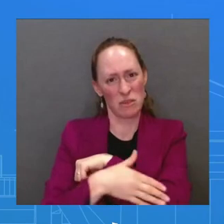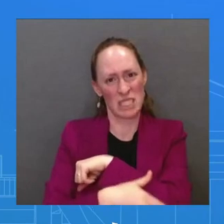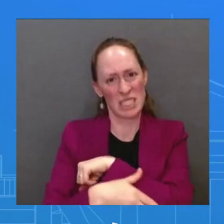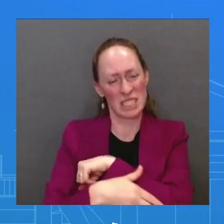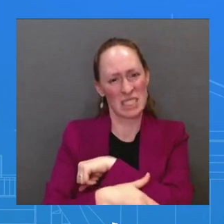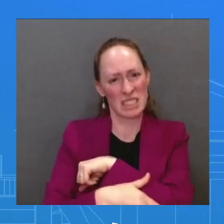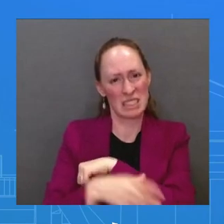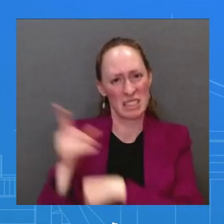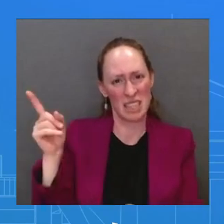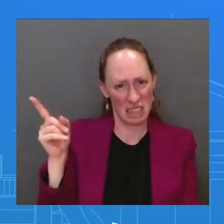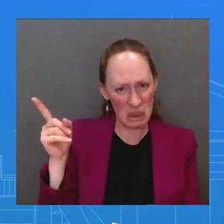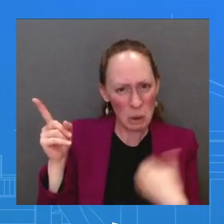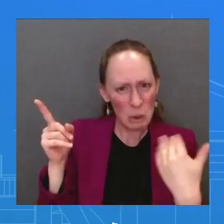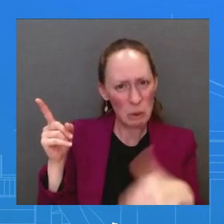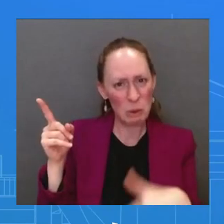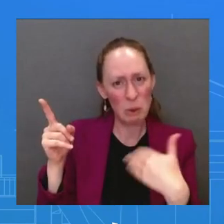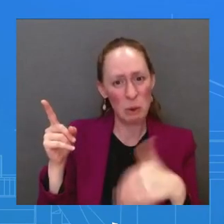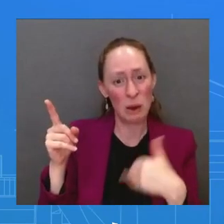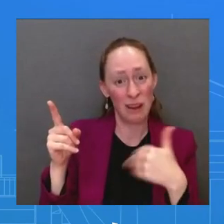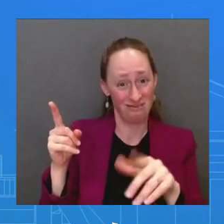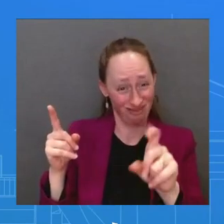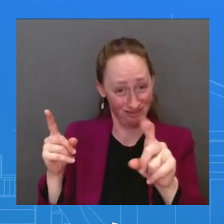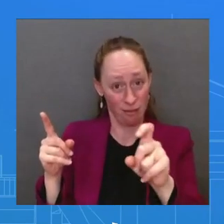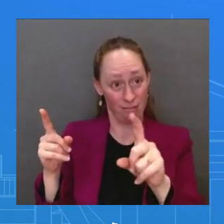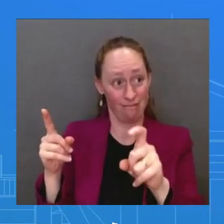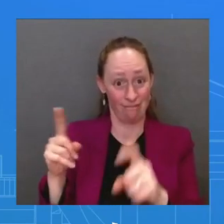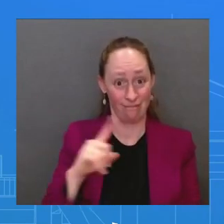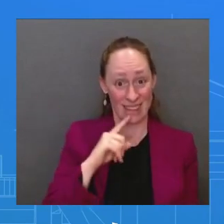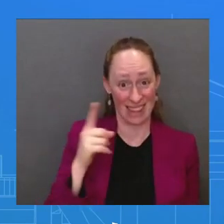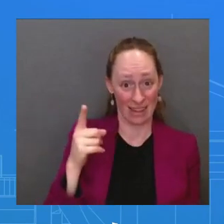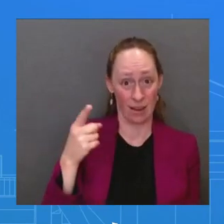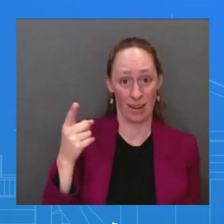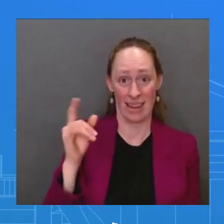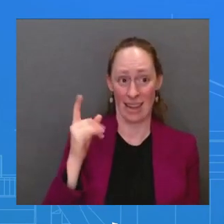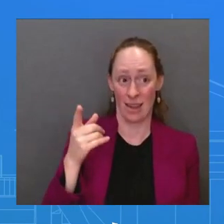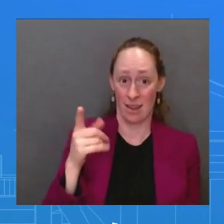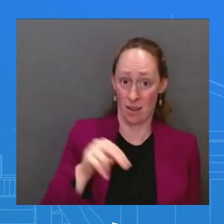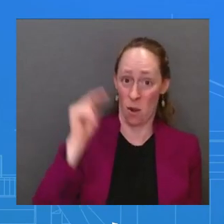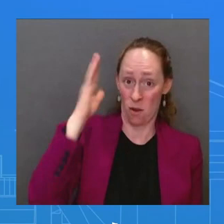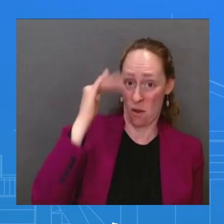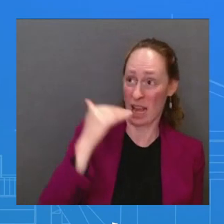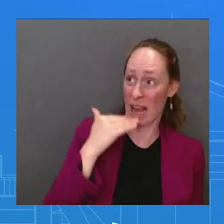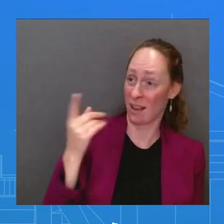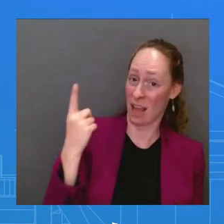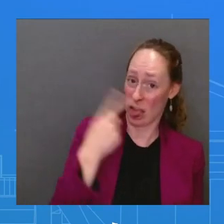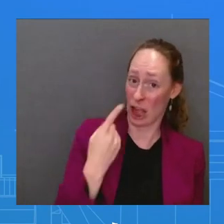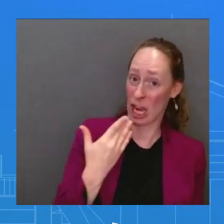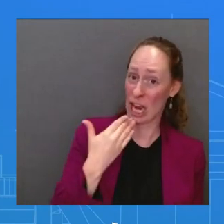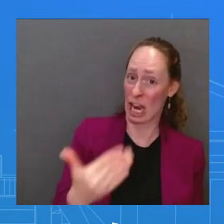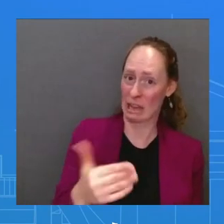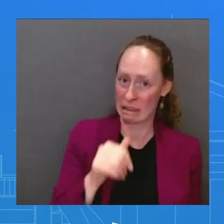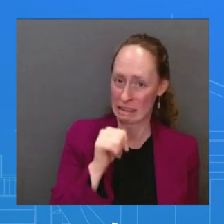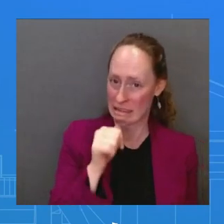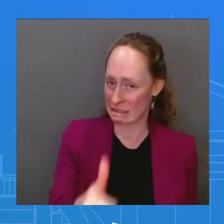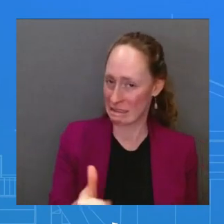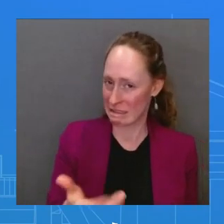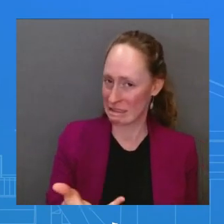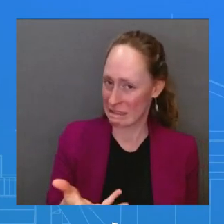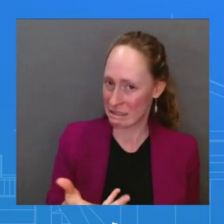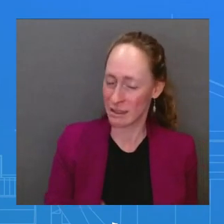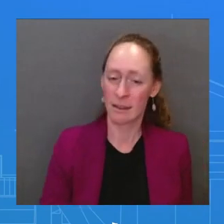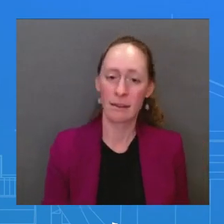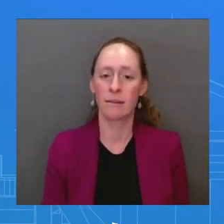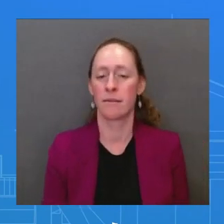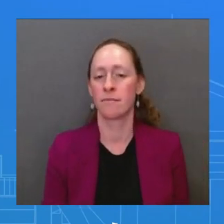have also imposed sanctions – specific targeted sanctions – to try to disrupt any effort to use North Korea as a